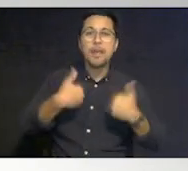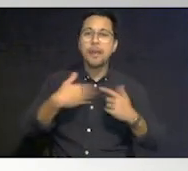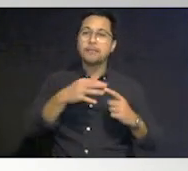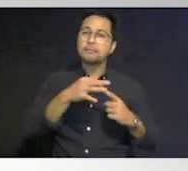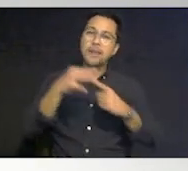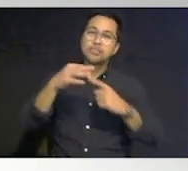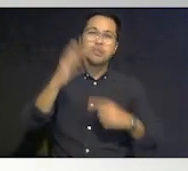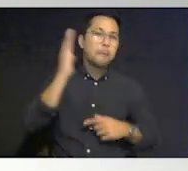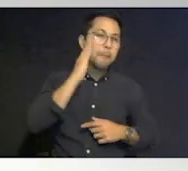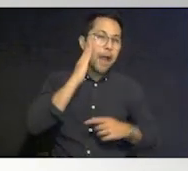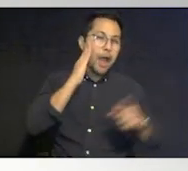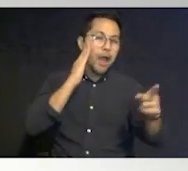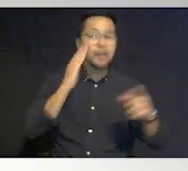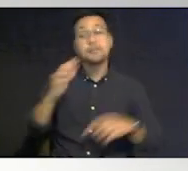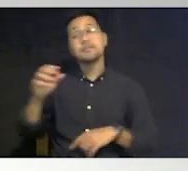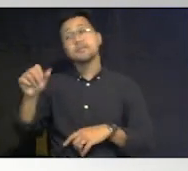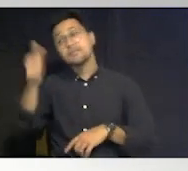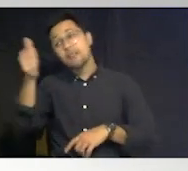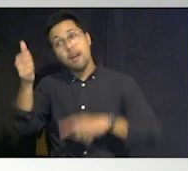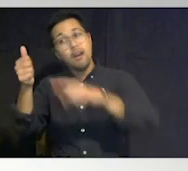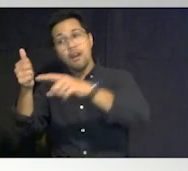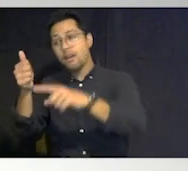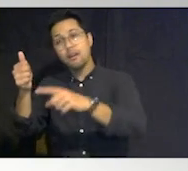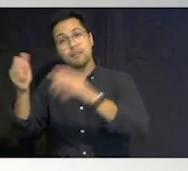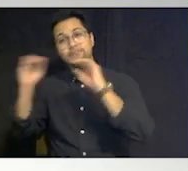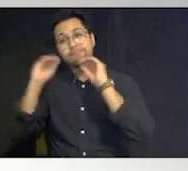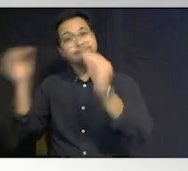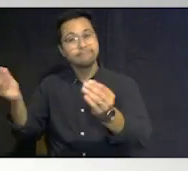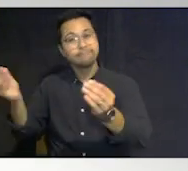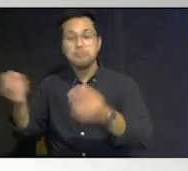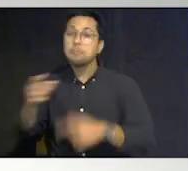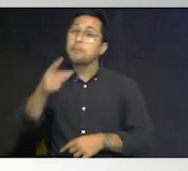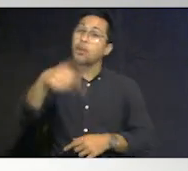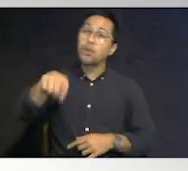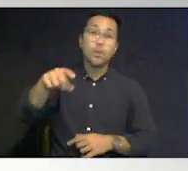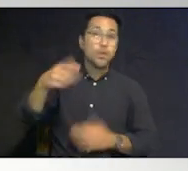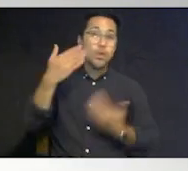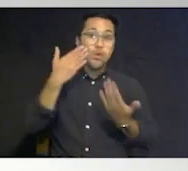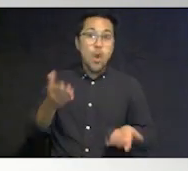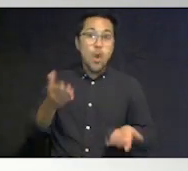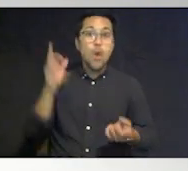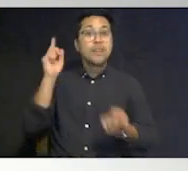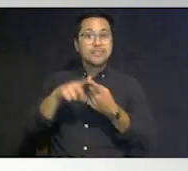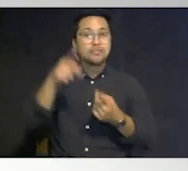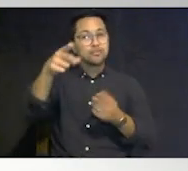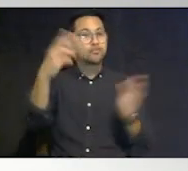special lead shelters and other counties just do not but you won't know that until you register